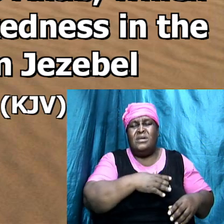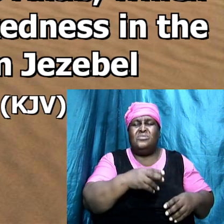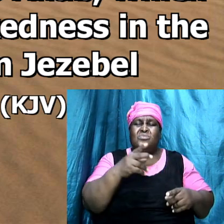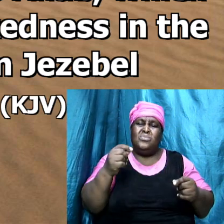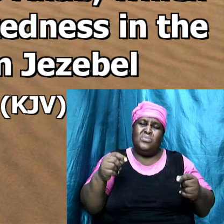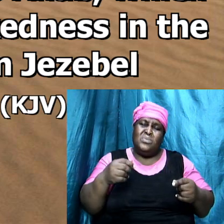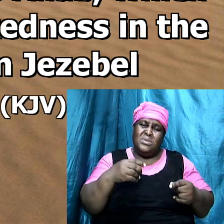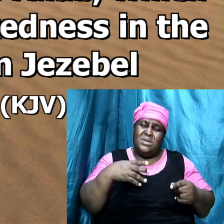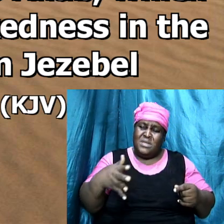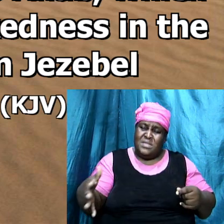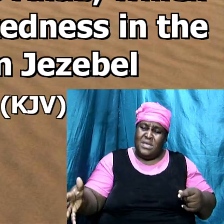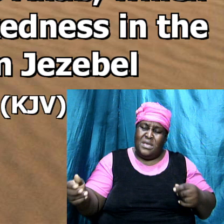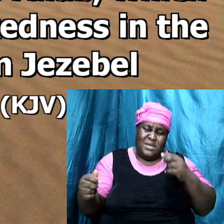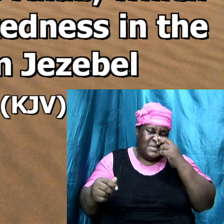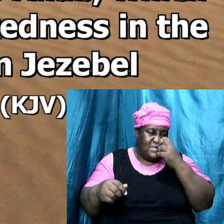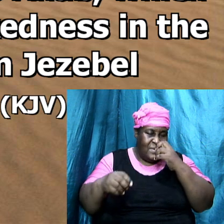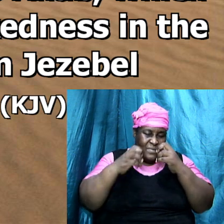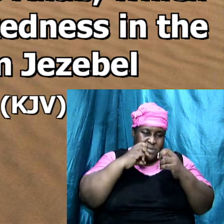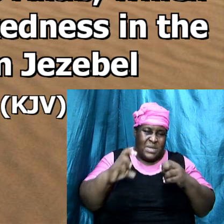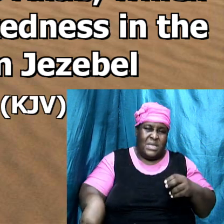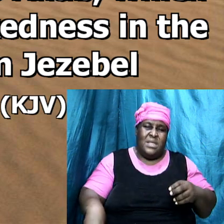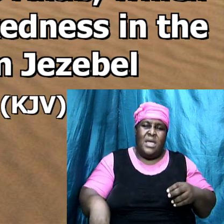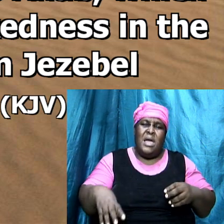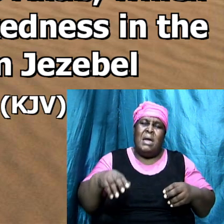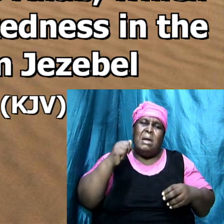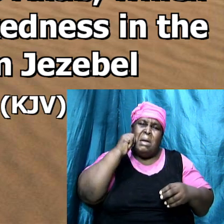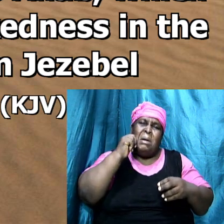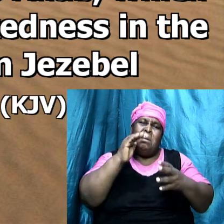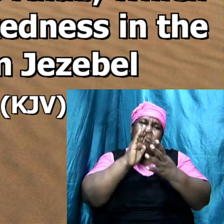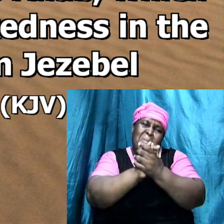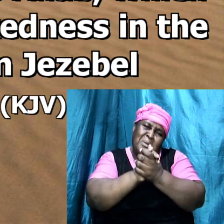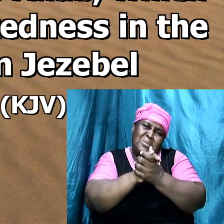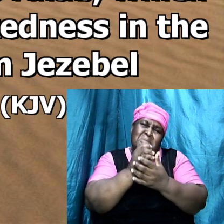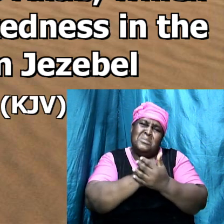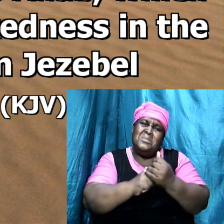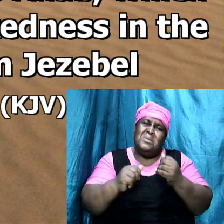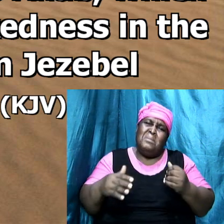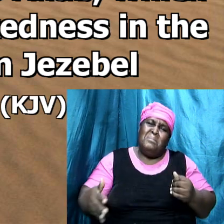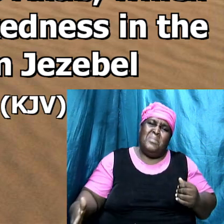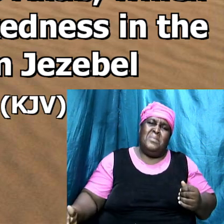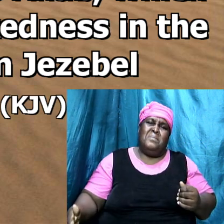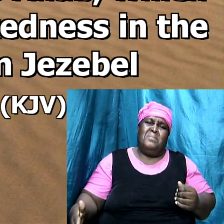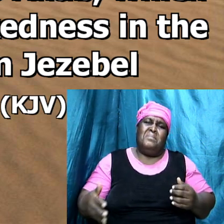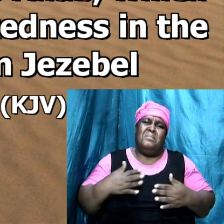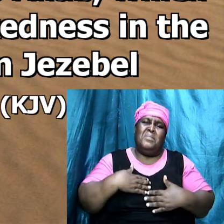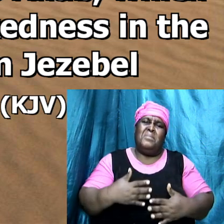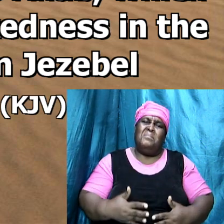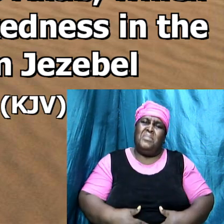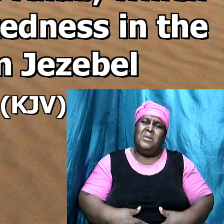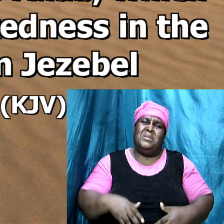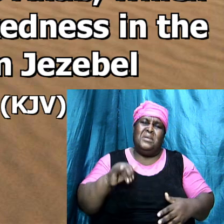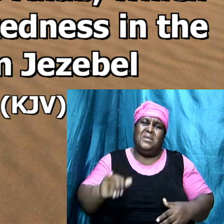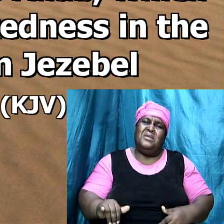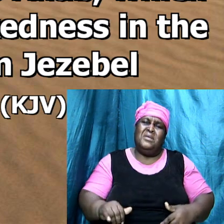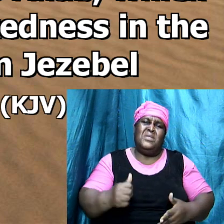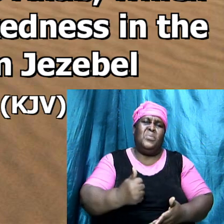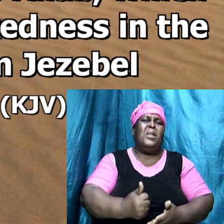wickedness and he married somebody that will stir it up oh God